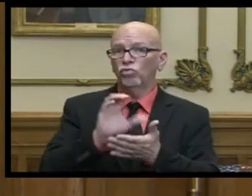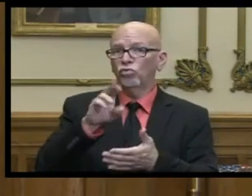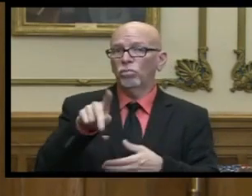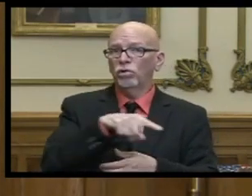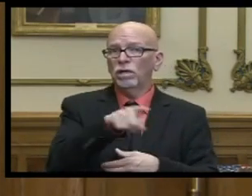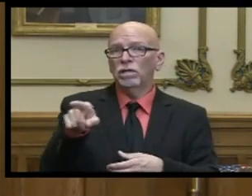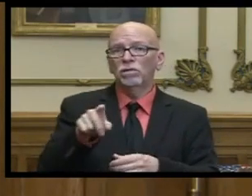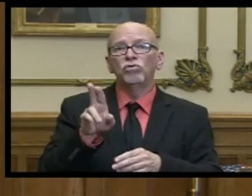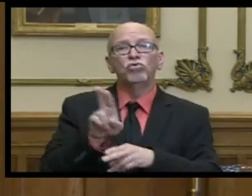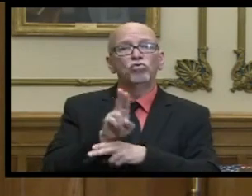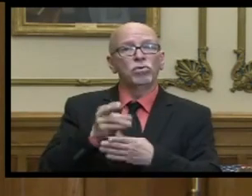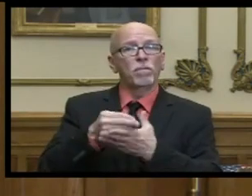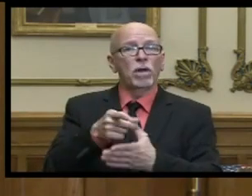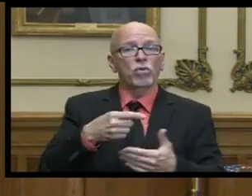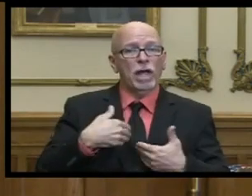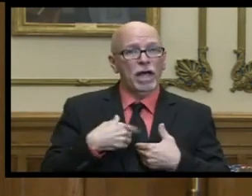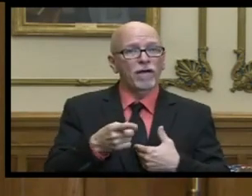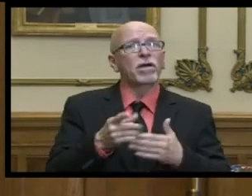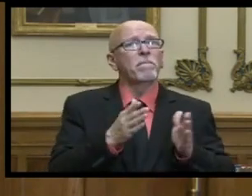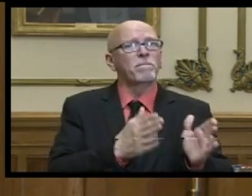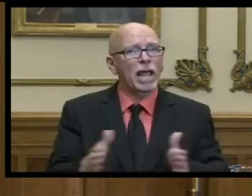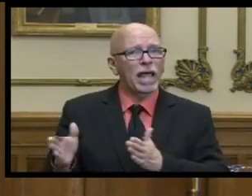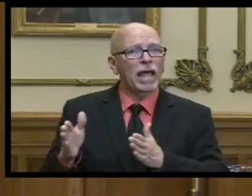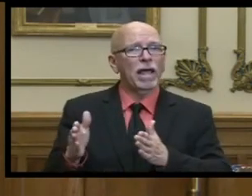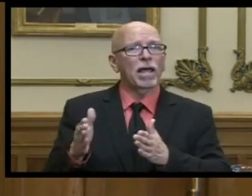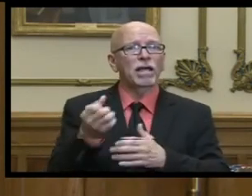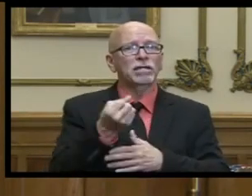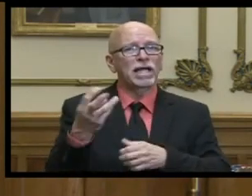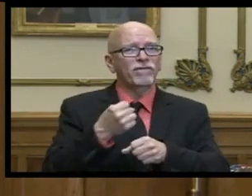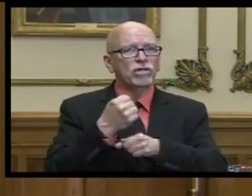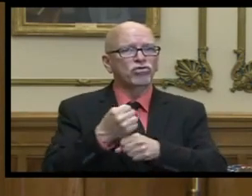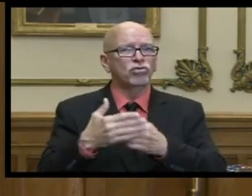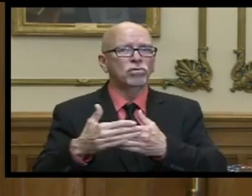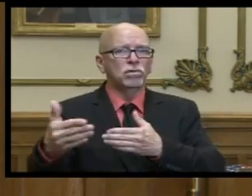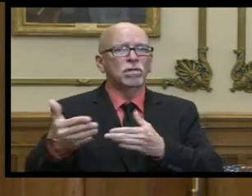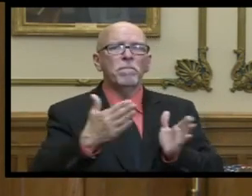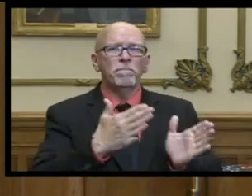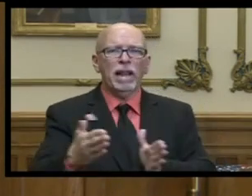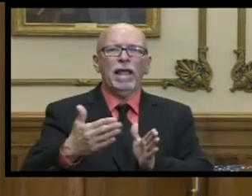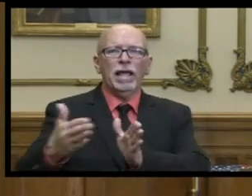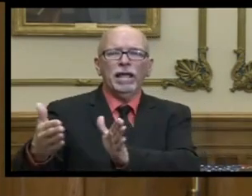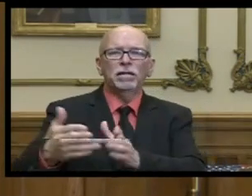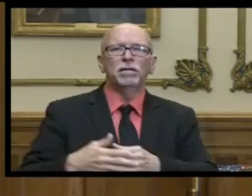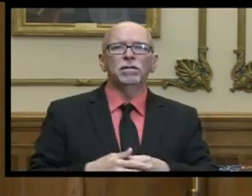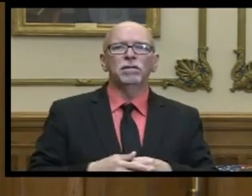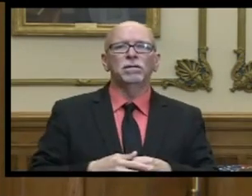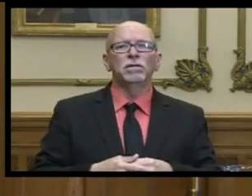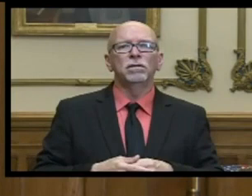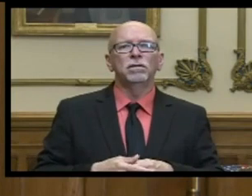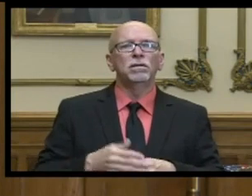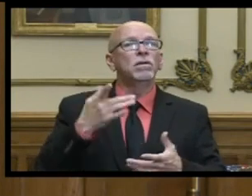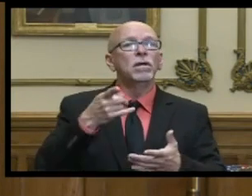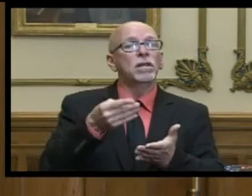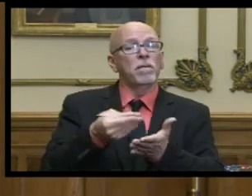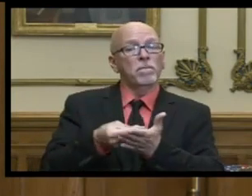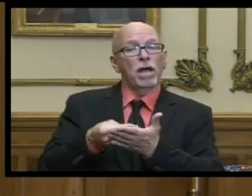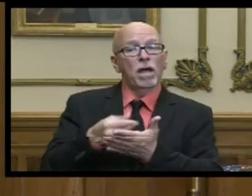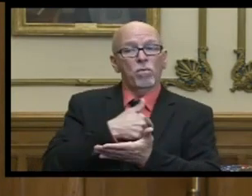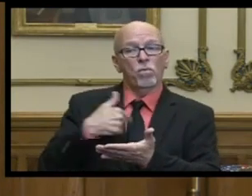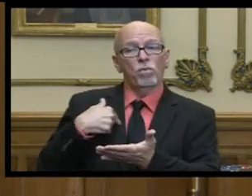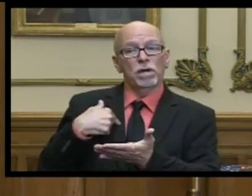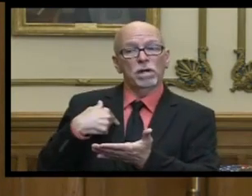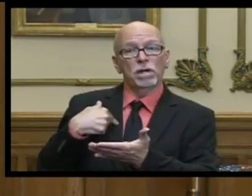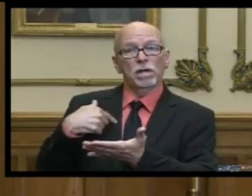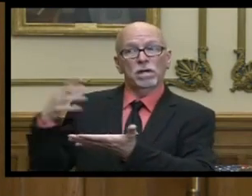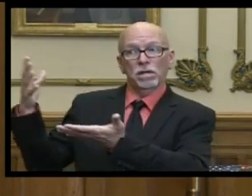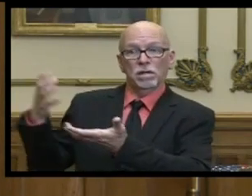is to use the money that we've got to plan several years down the road that that uh the funding that we we